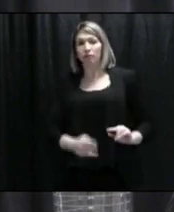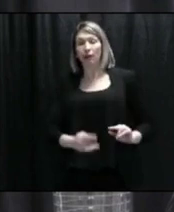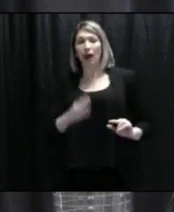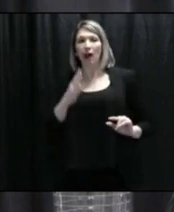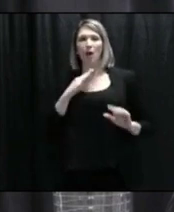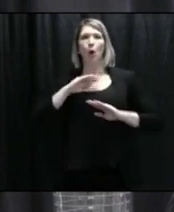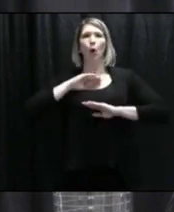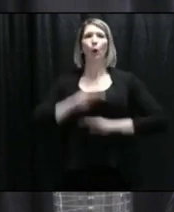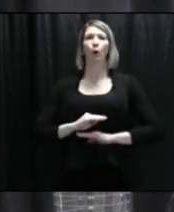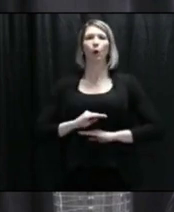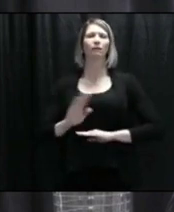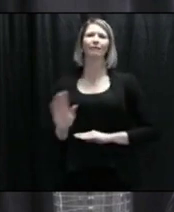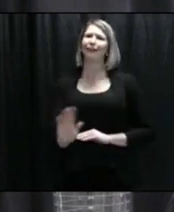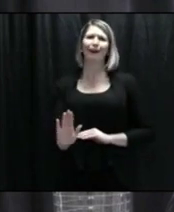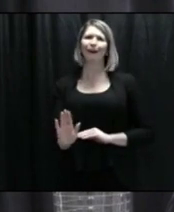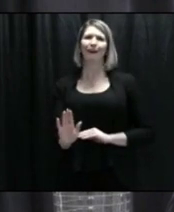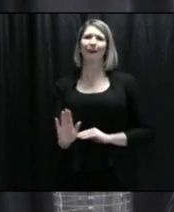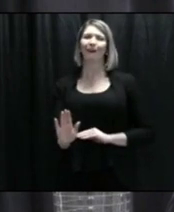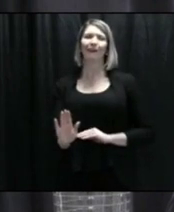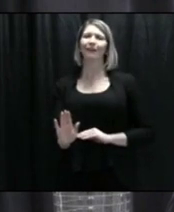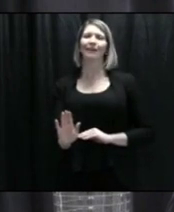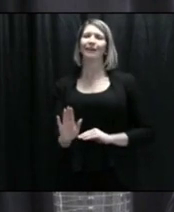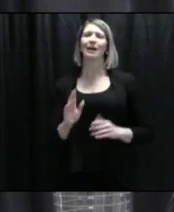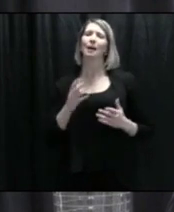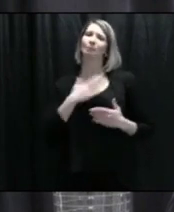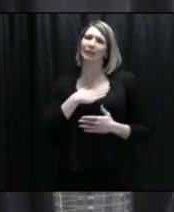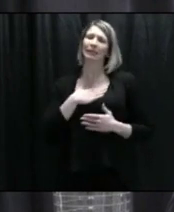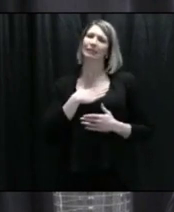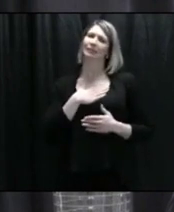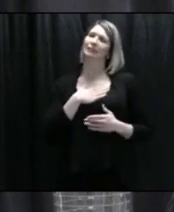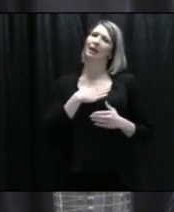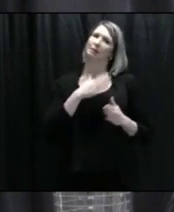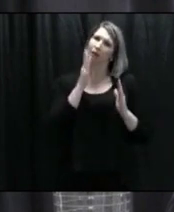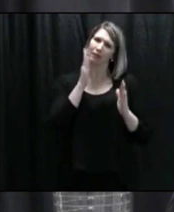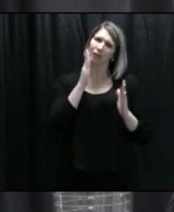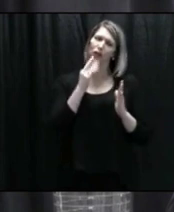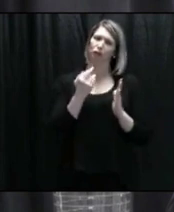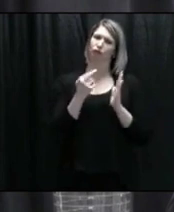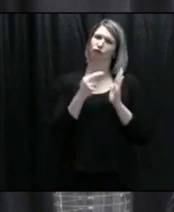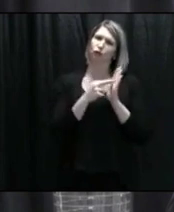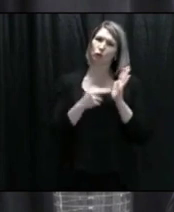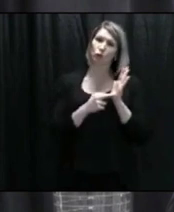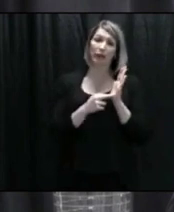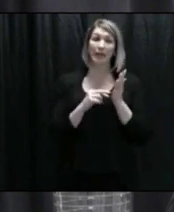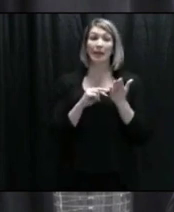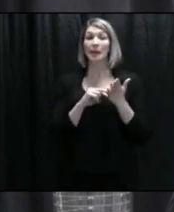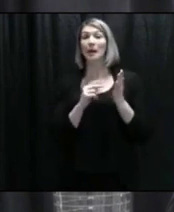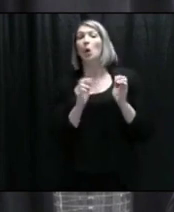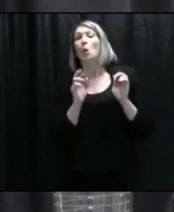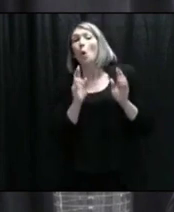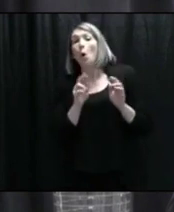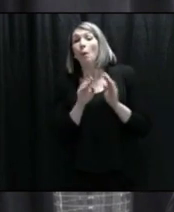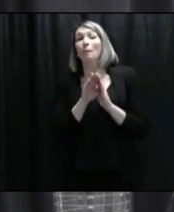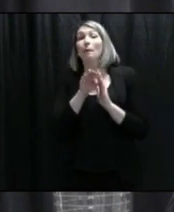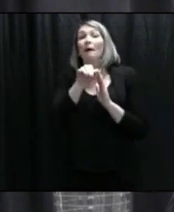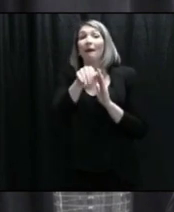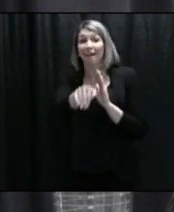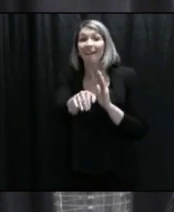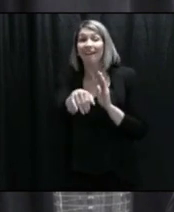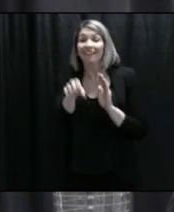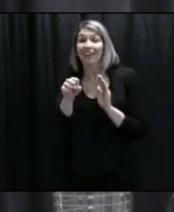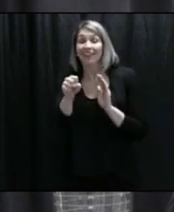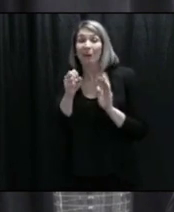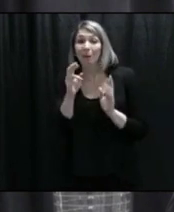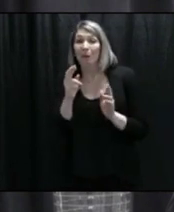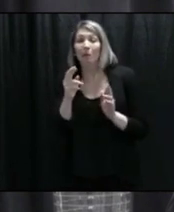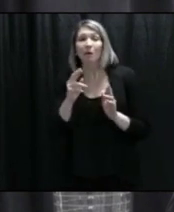a temporary dip in numbers doesn't mean to say that's the start of a new trend. And it will be most unwise to assume that under